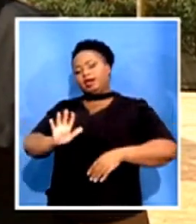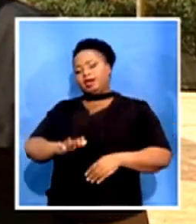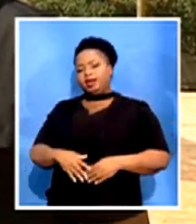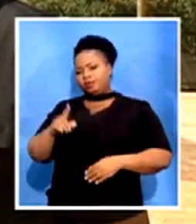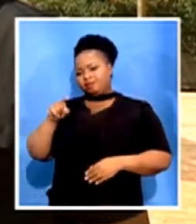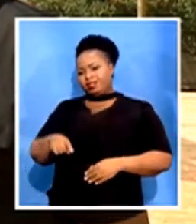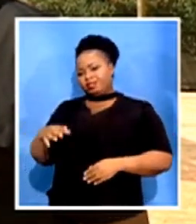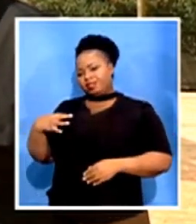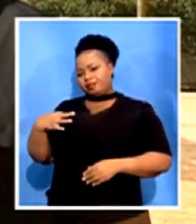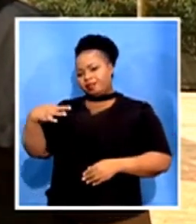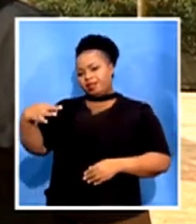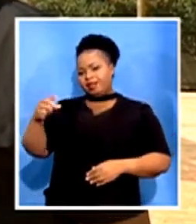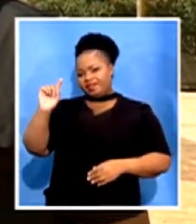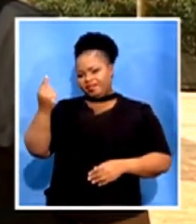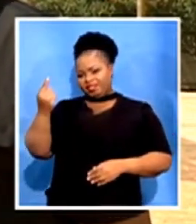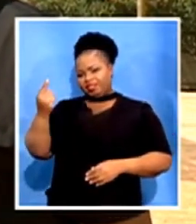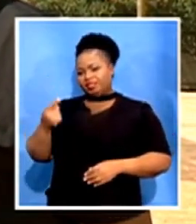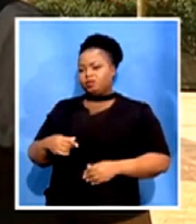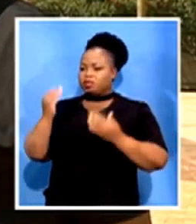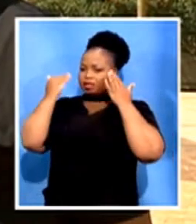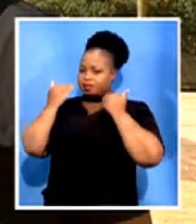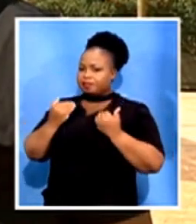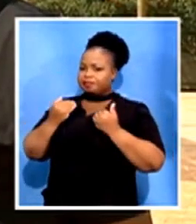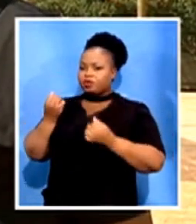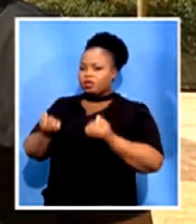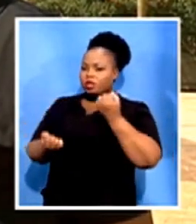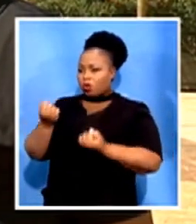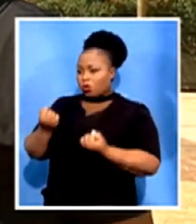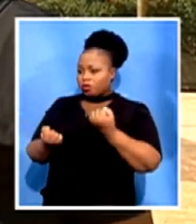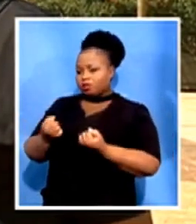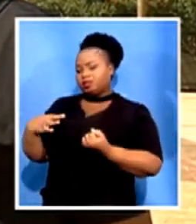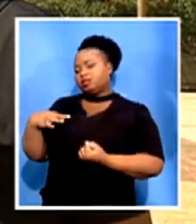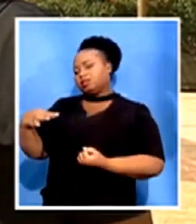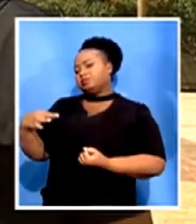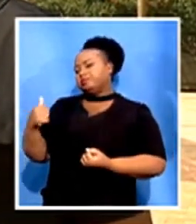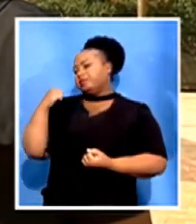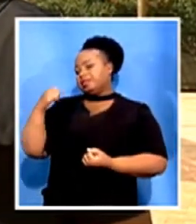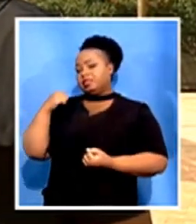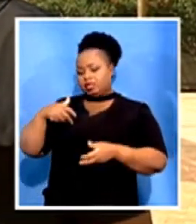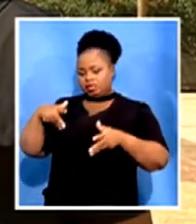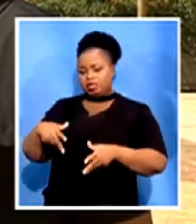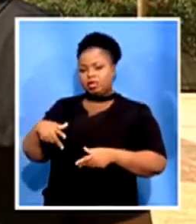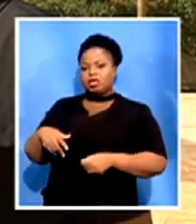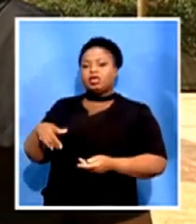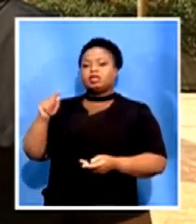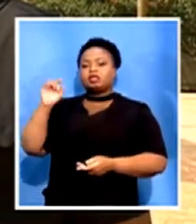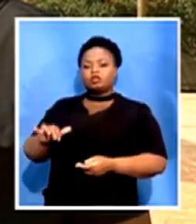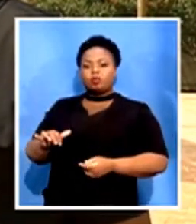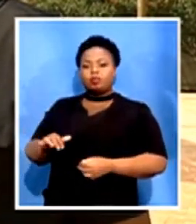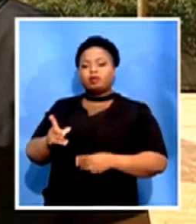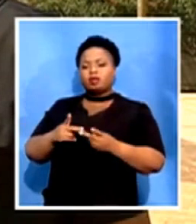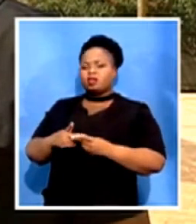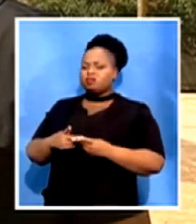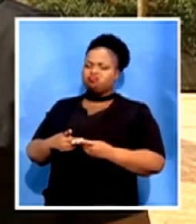the magistrate. And we did the application yesterday with the magistrate here. And the magistrate was convinced. And that's why the